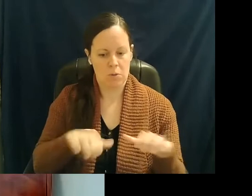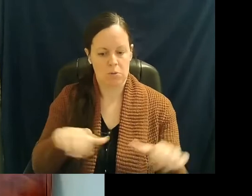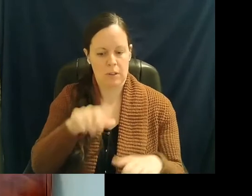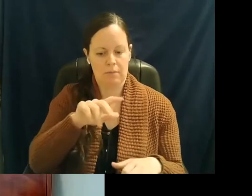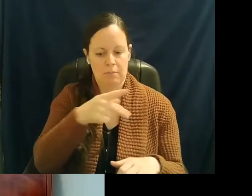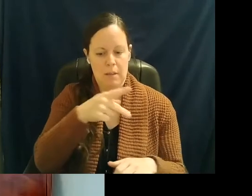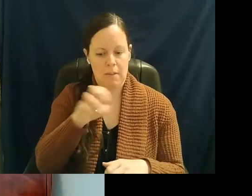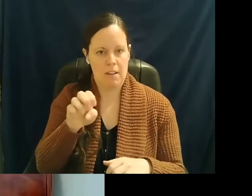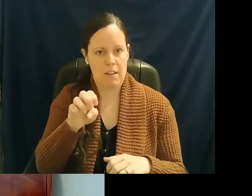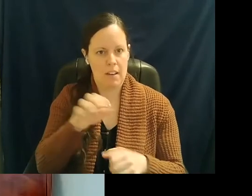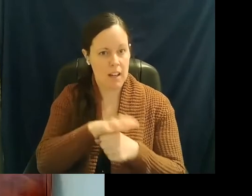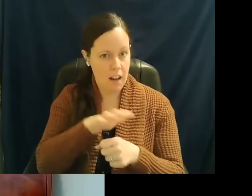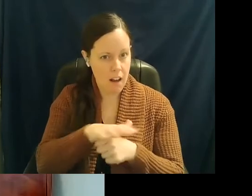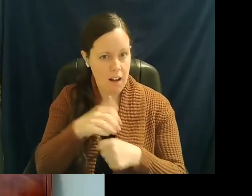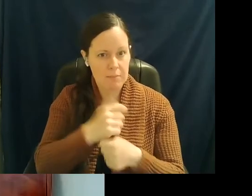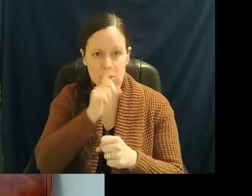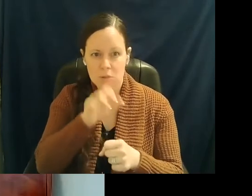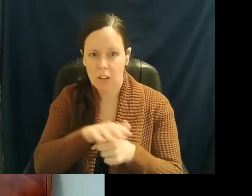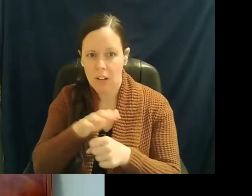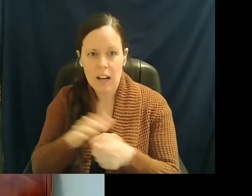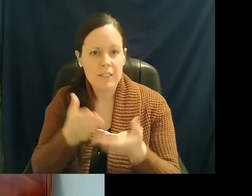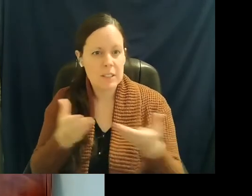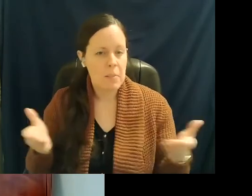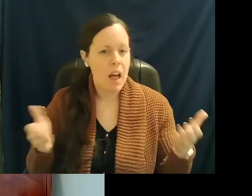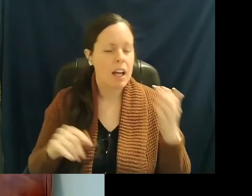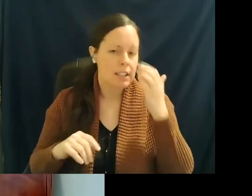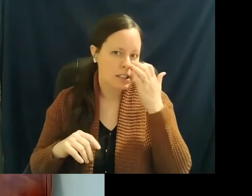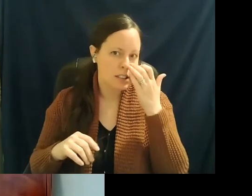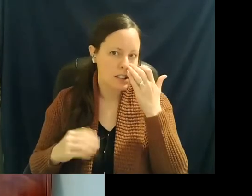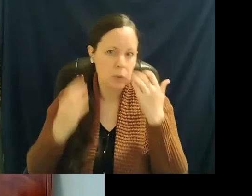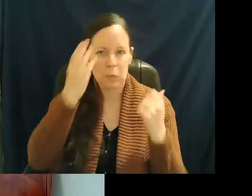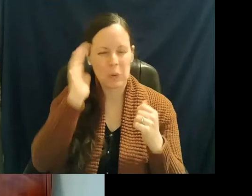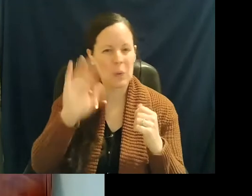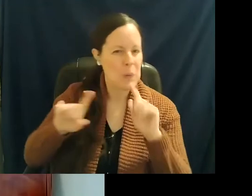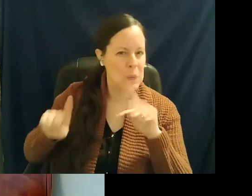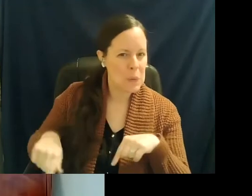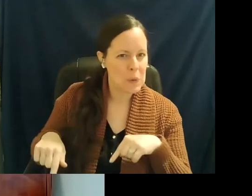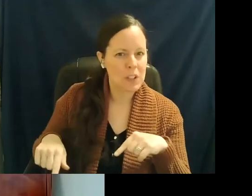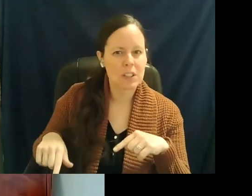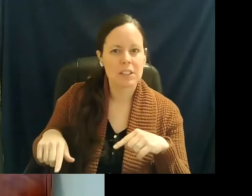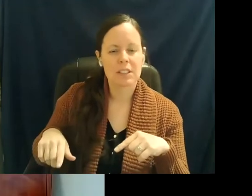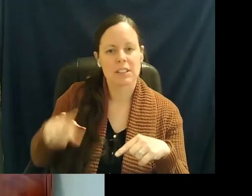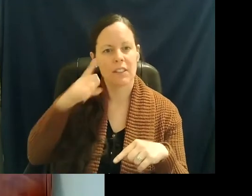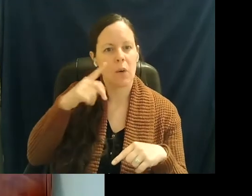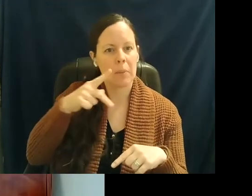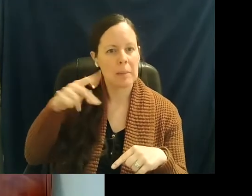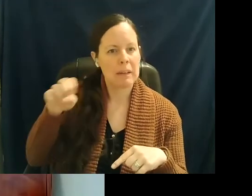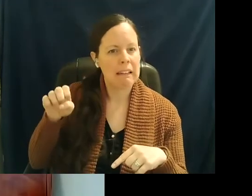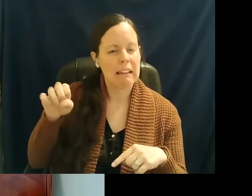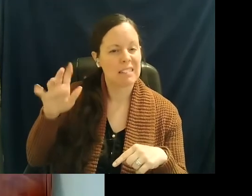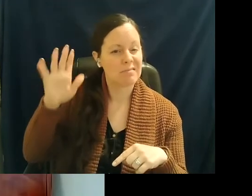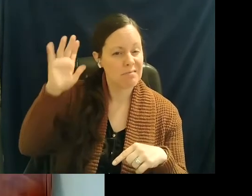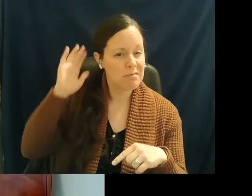making sure that we had adequate supplies. We all know that orders that we had put in for personal protective equipment